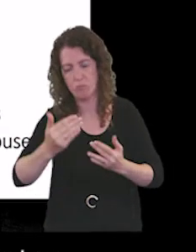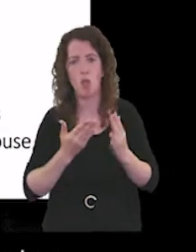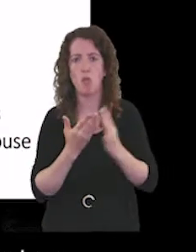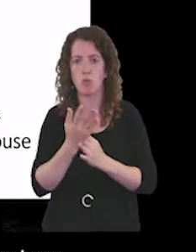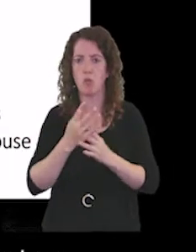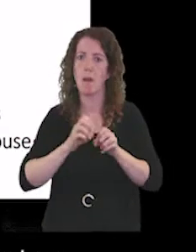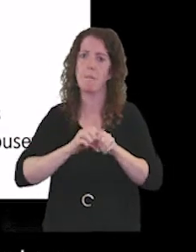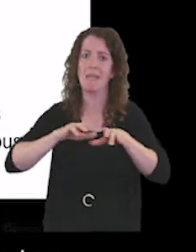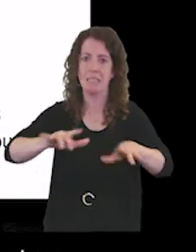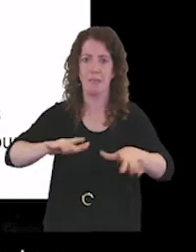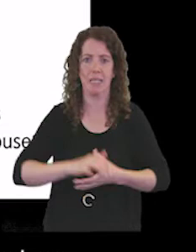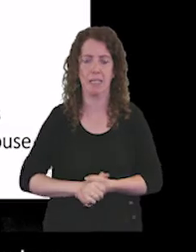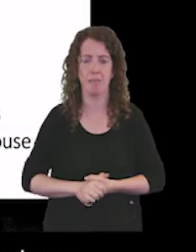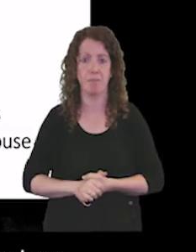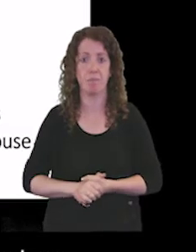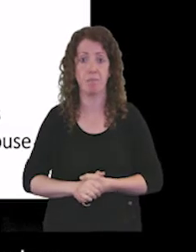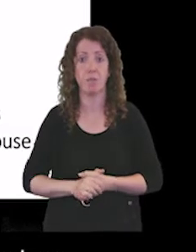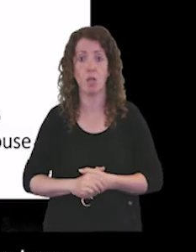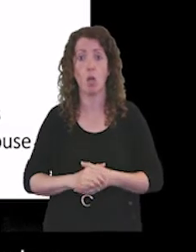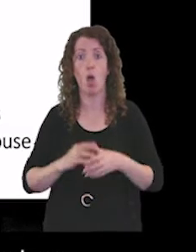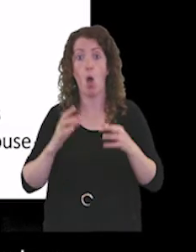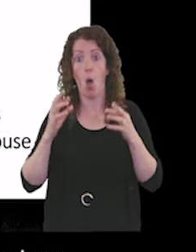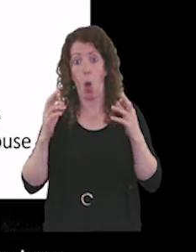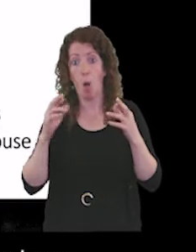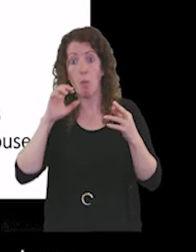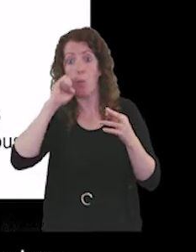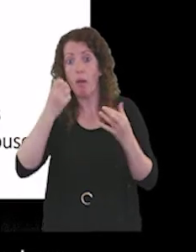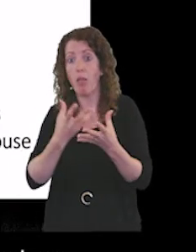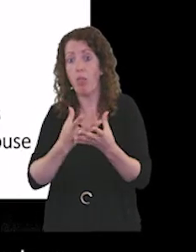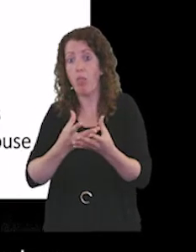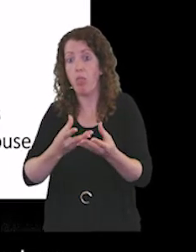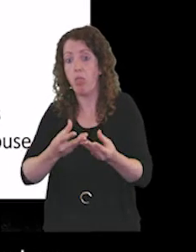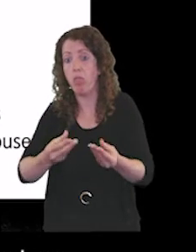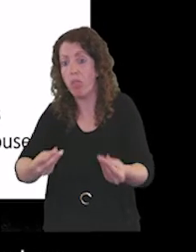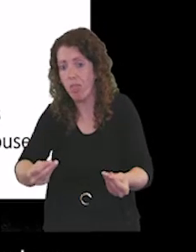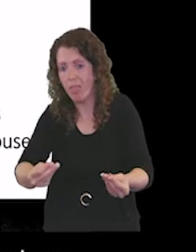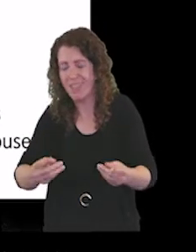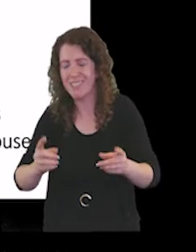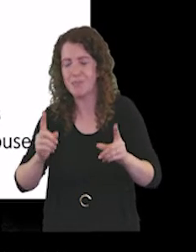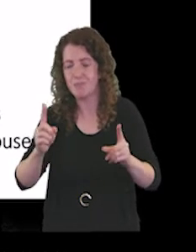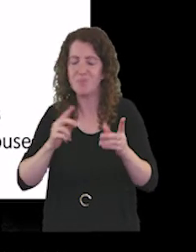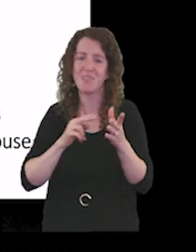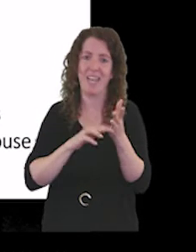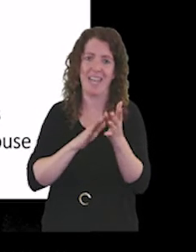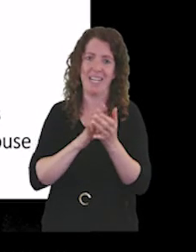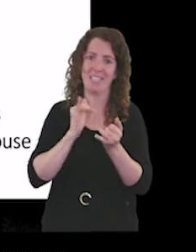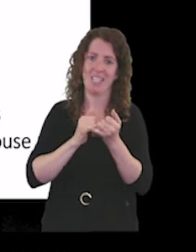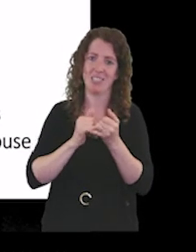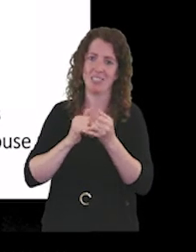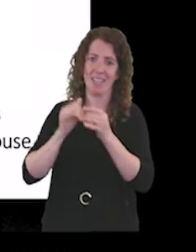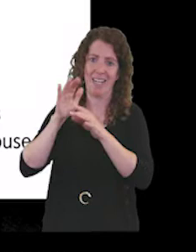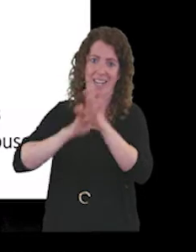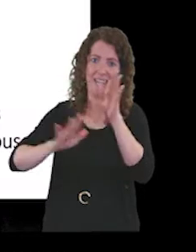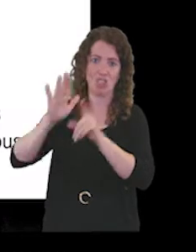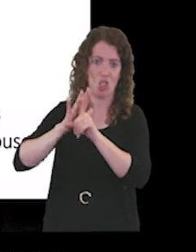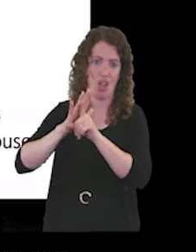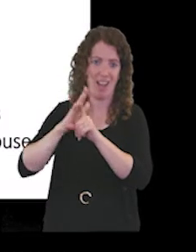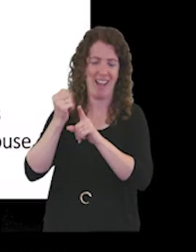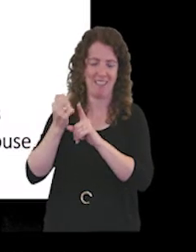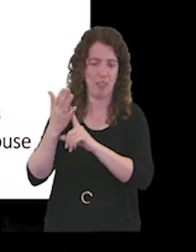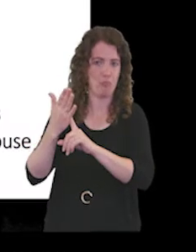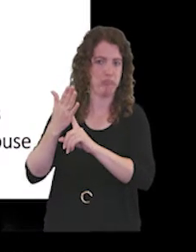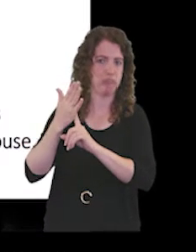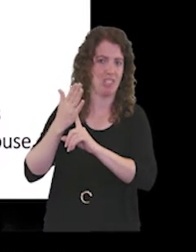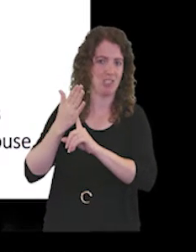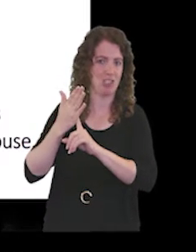able to say, you know, as it fades away, but the NHS nationally is again under increasing pressure